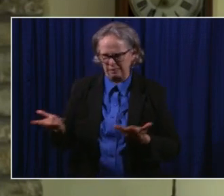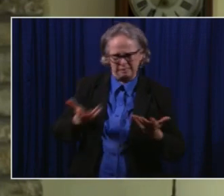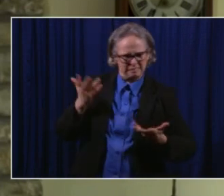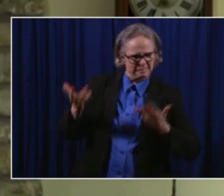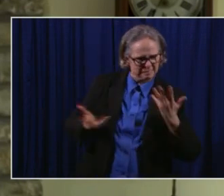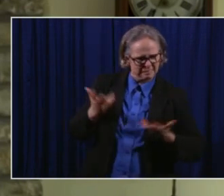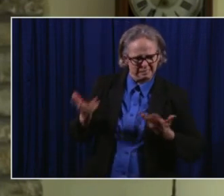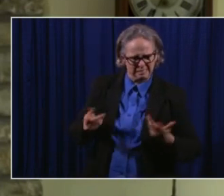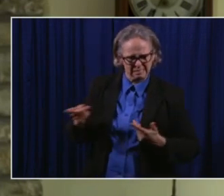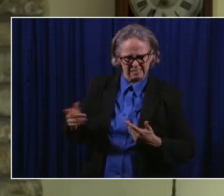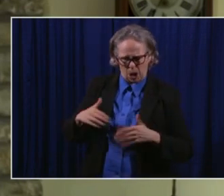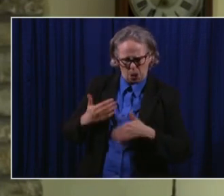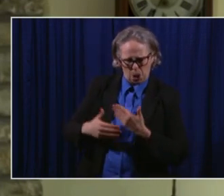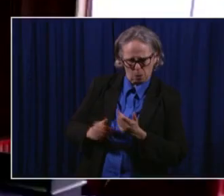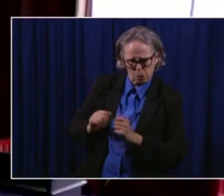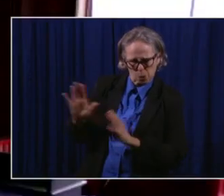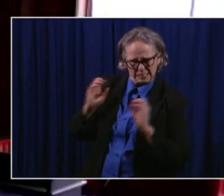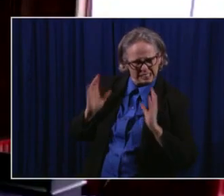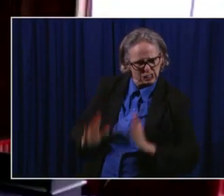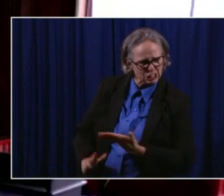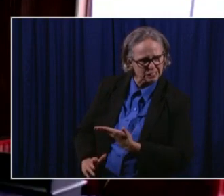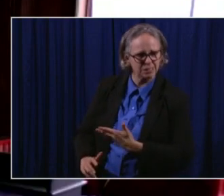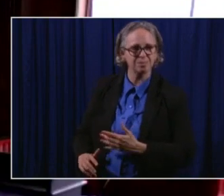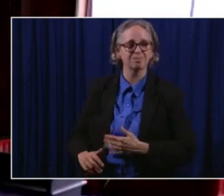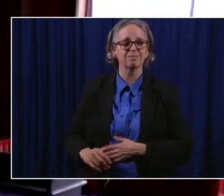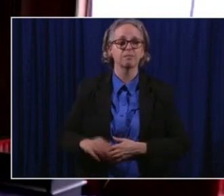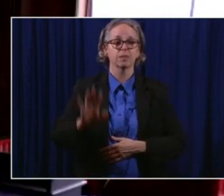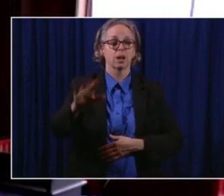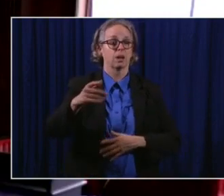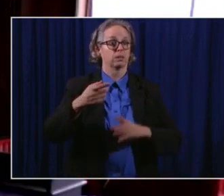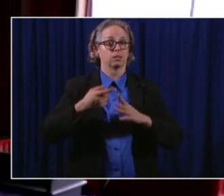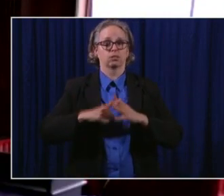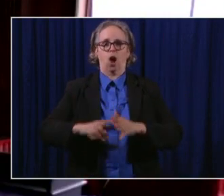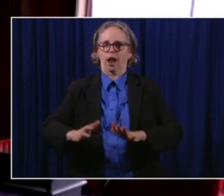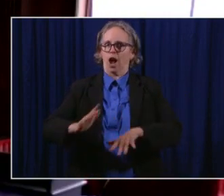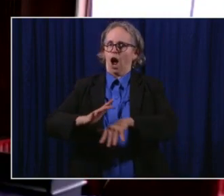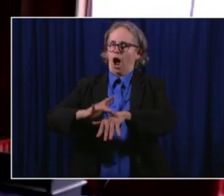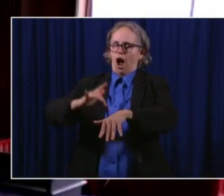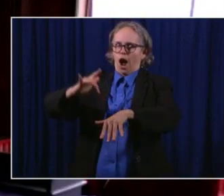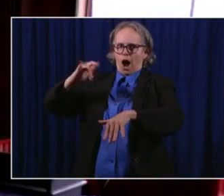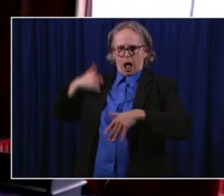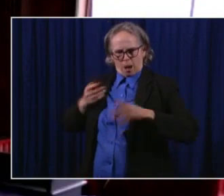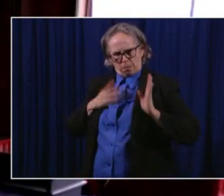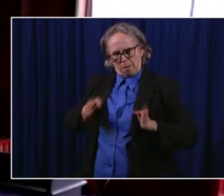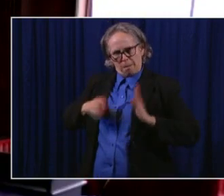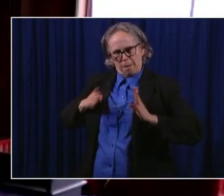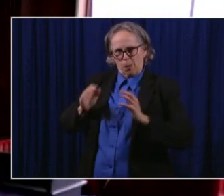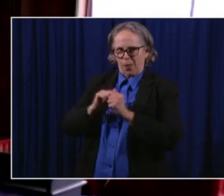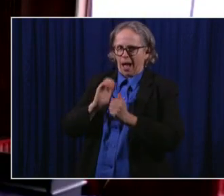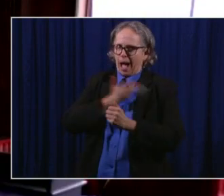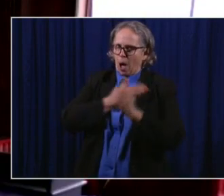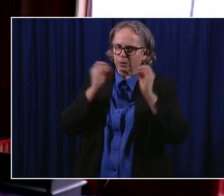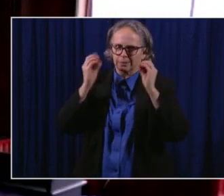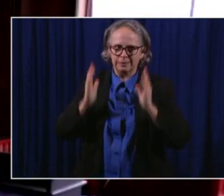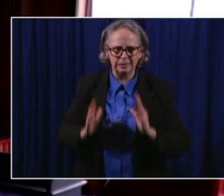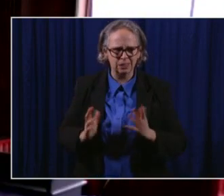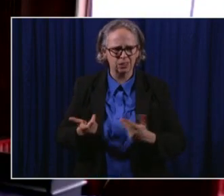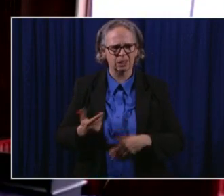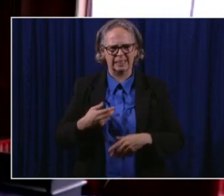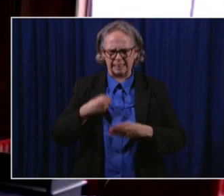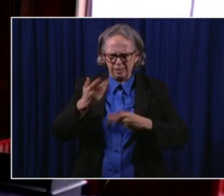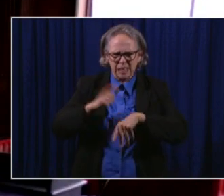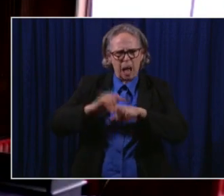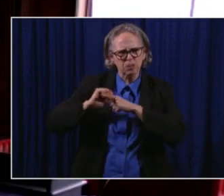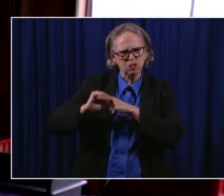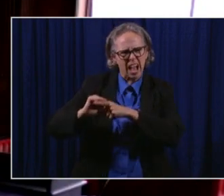going. Well, because we started so early, it afforded us the opportunity to train our teachers in the summer. So it's still a